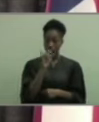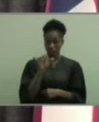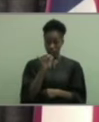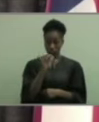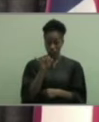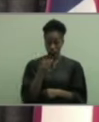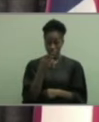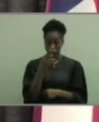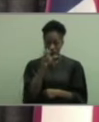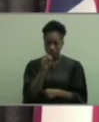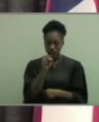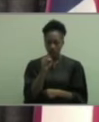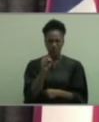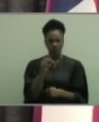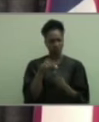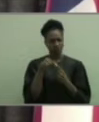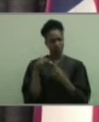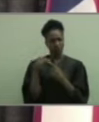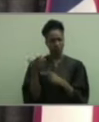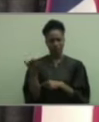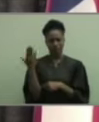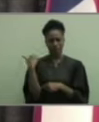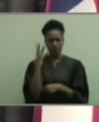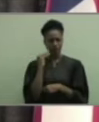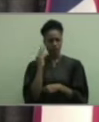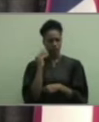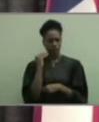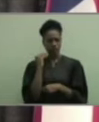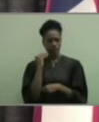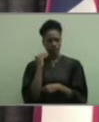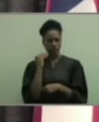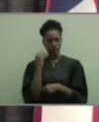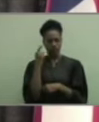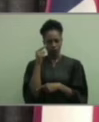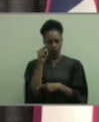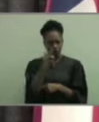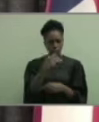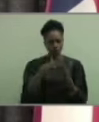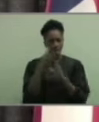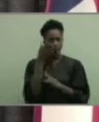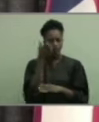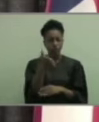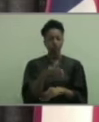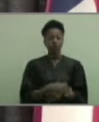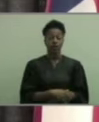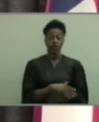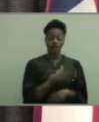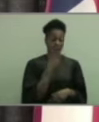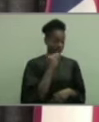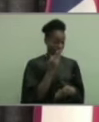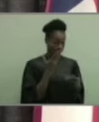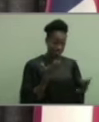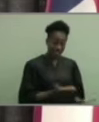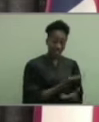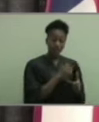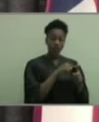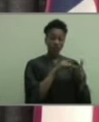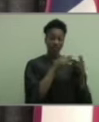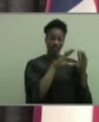experiences that make you you. The experiences here, classes,